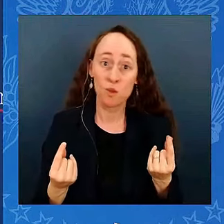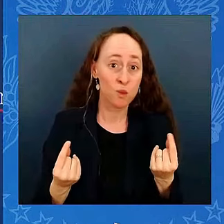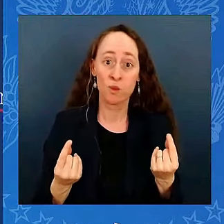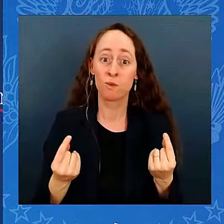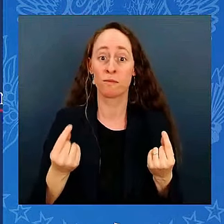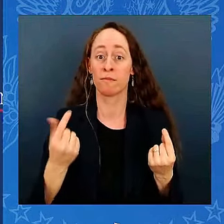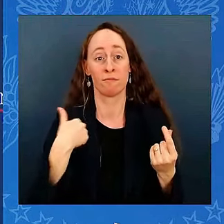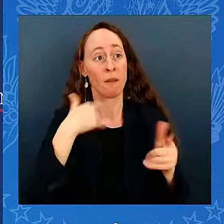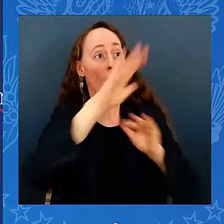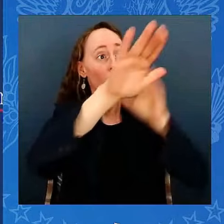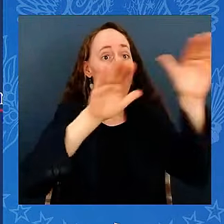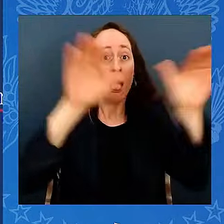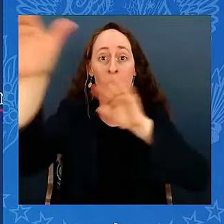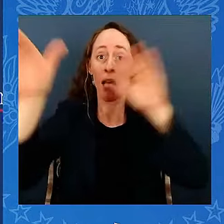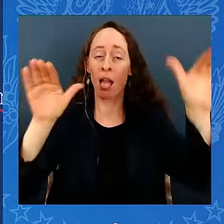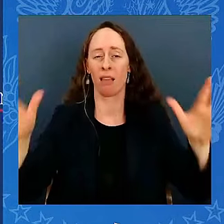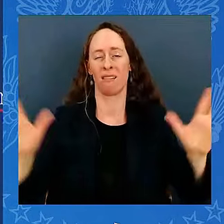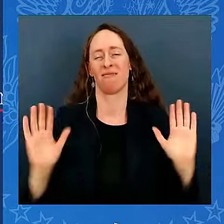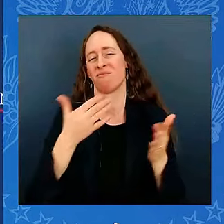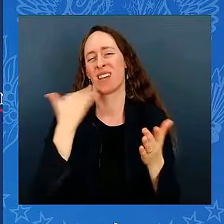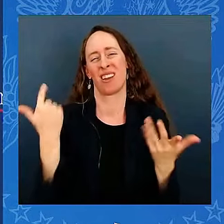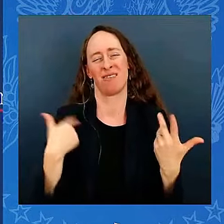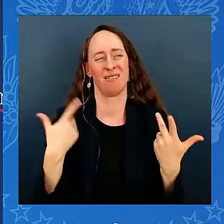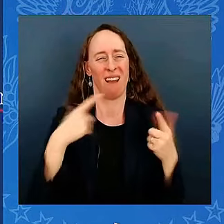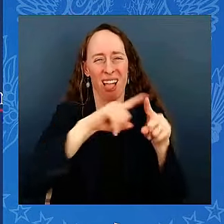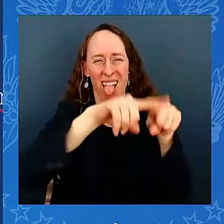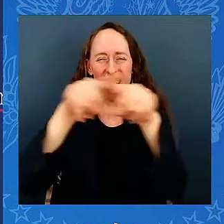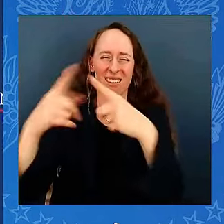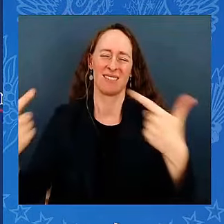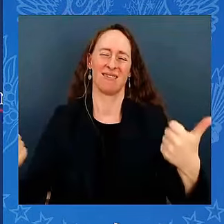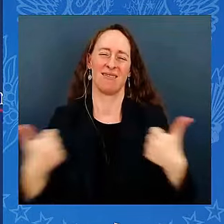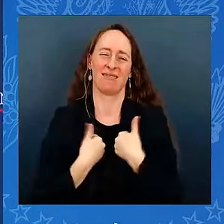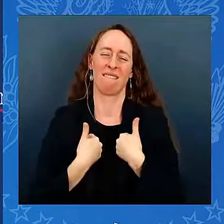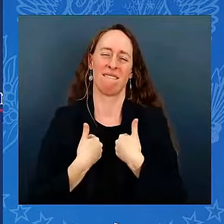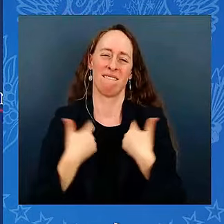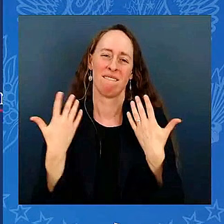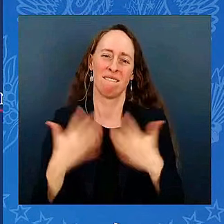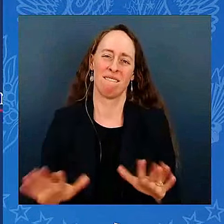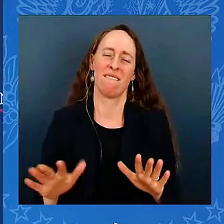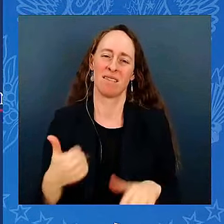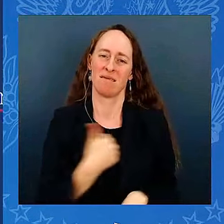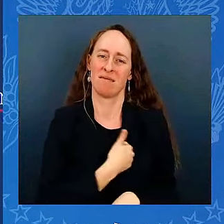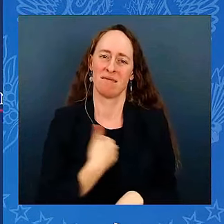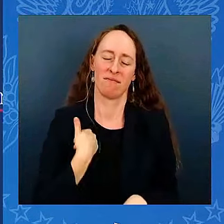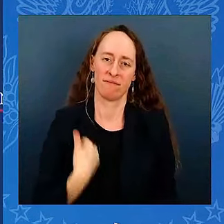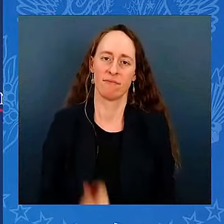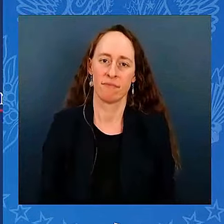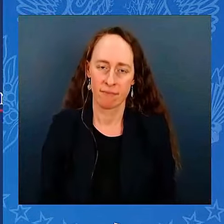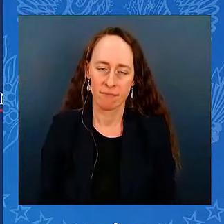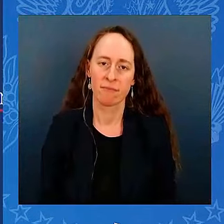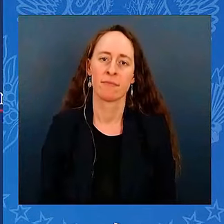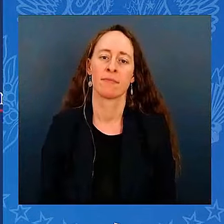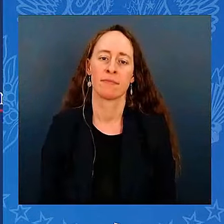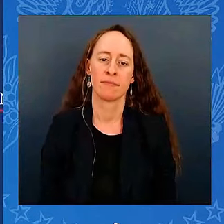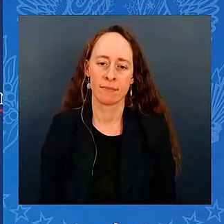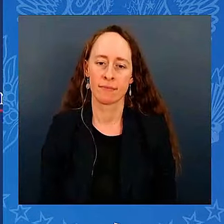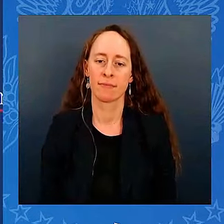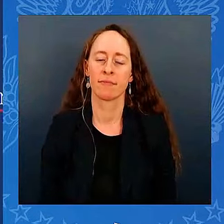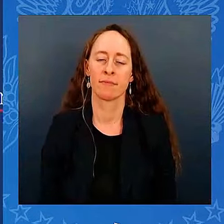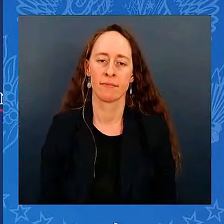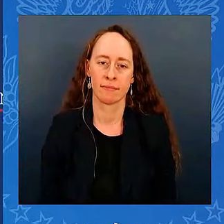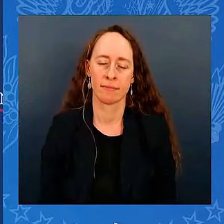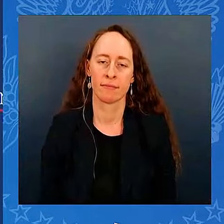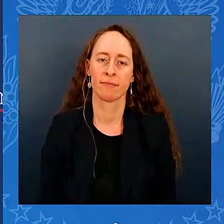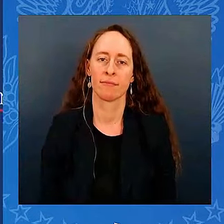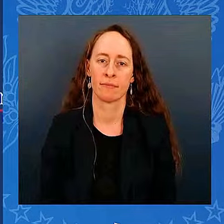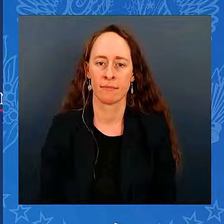Starts in America. And, by the way, if I could hold it back there, that's why I